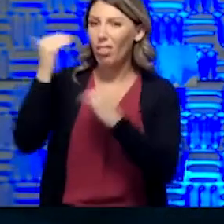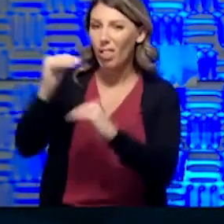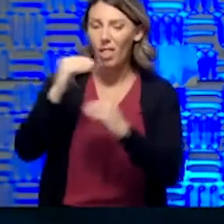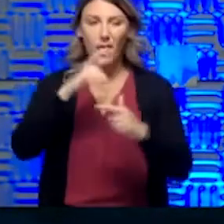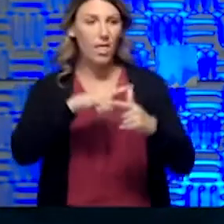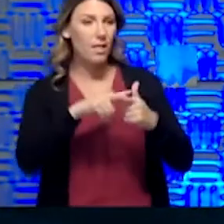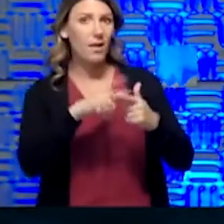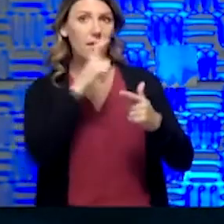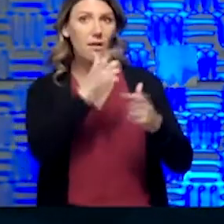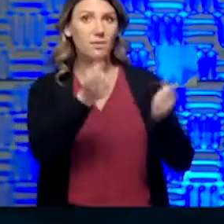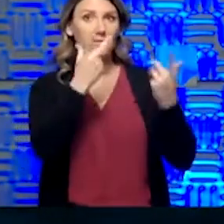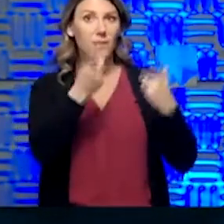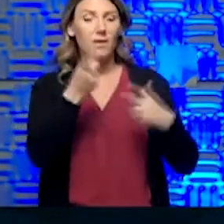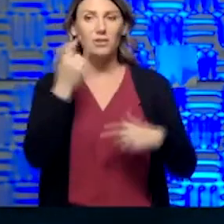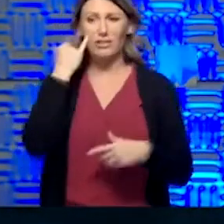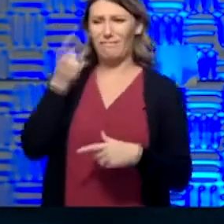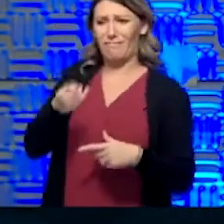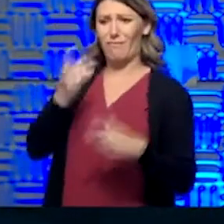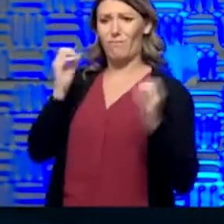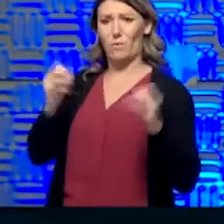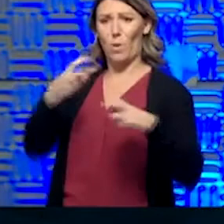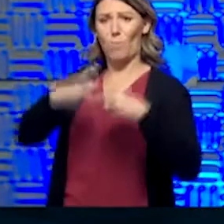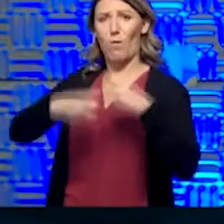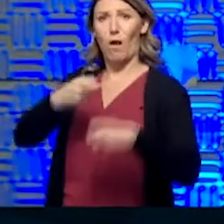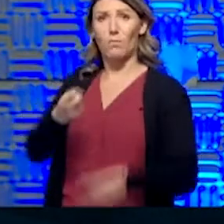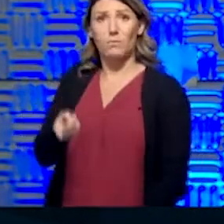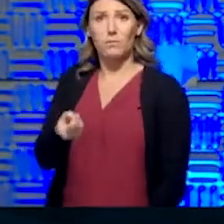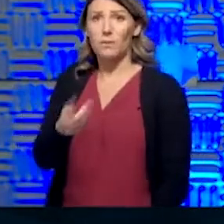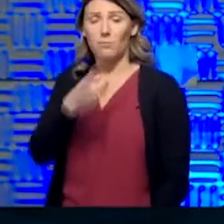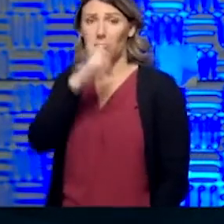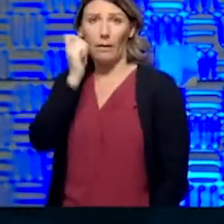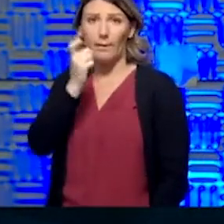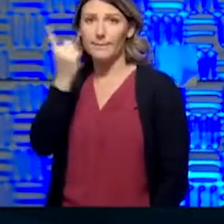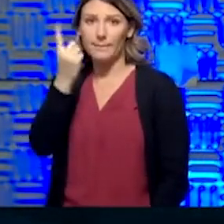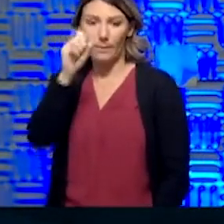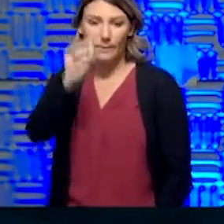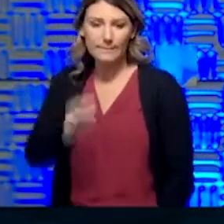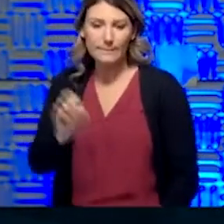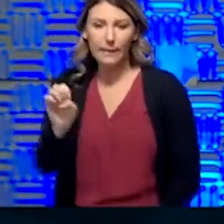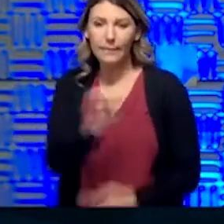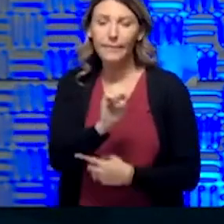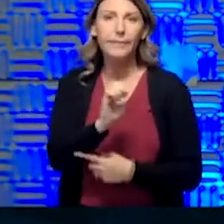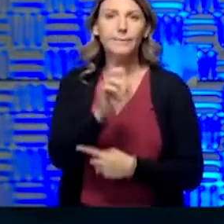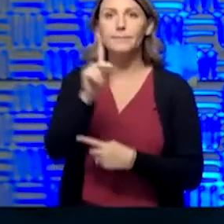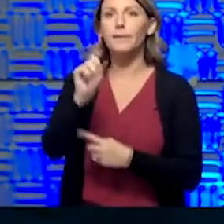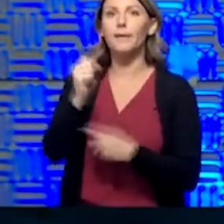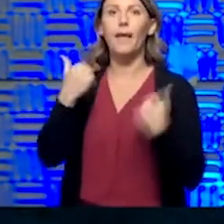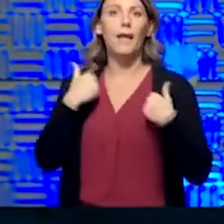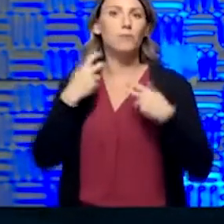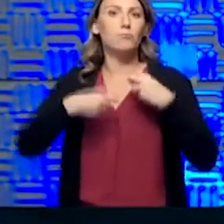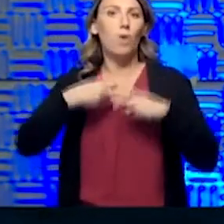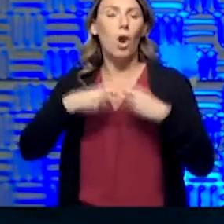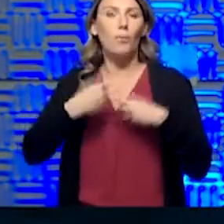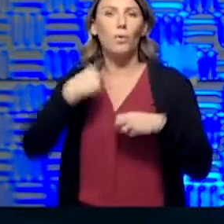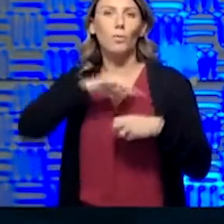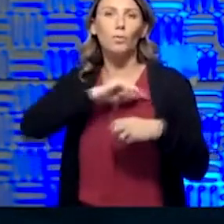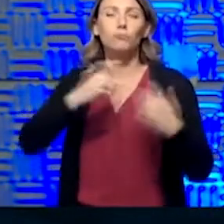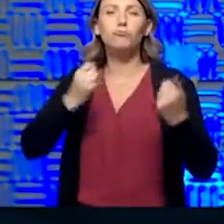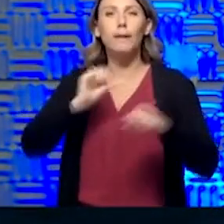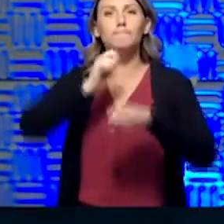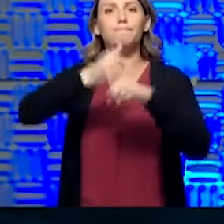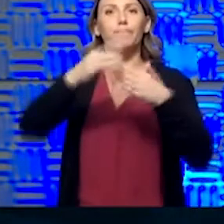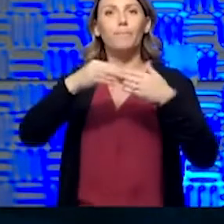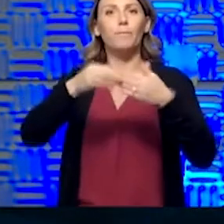in the way or any problems there because somebody in southeast Kansas has a problem. So that's why we're trying to build some flexibility